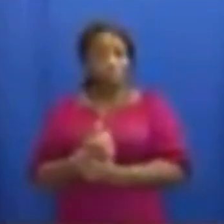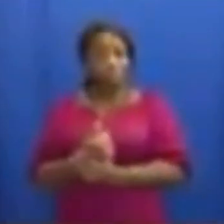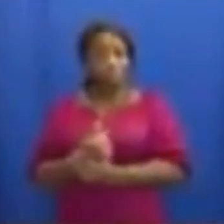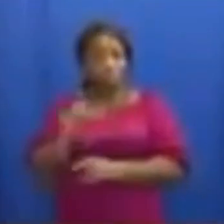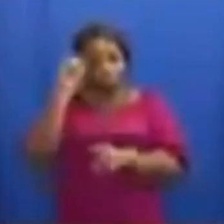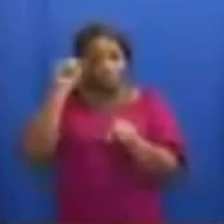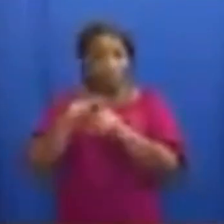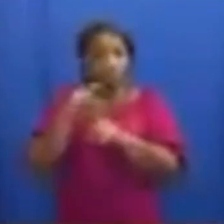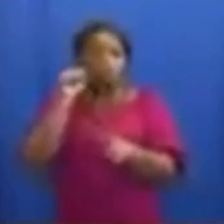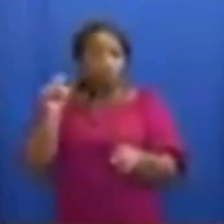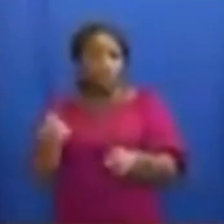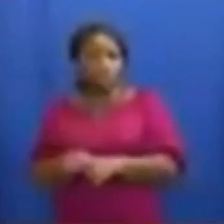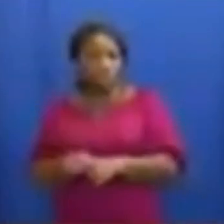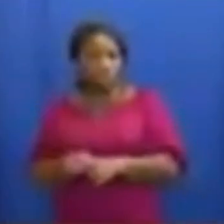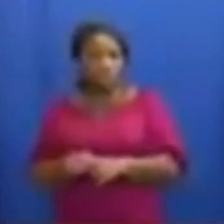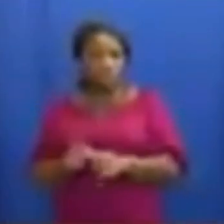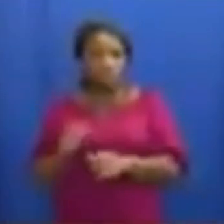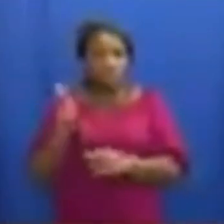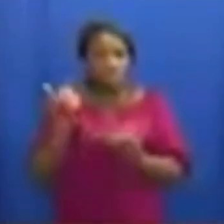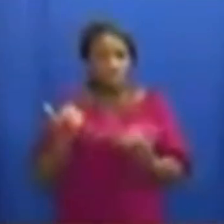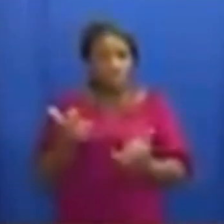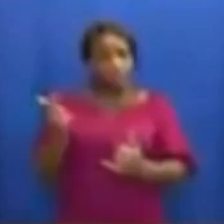The whole country has made.